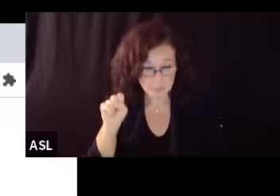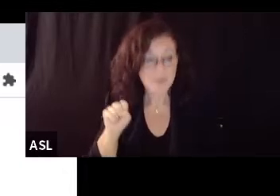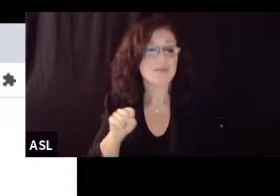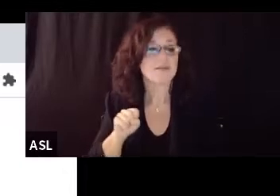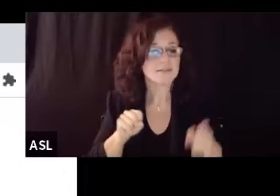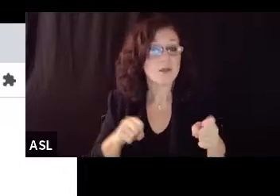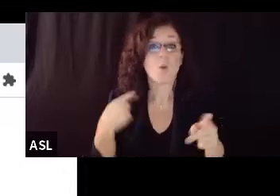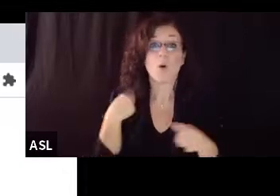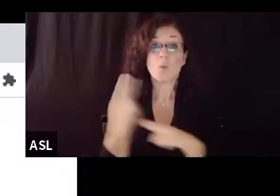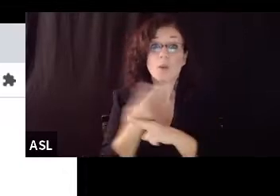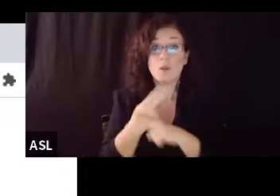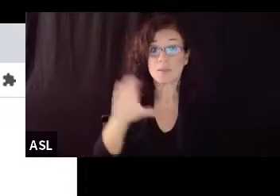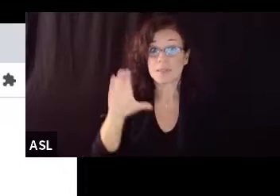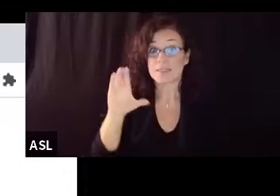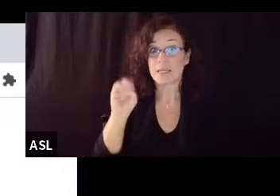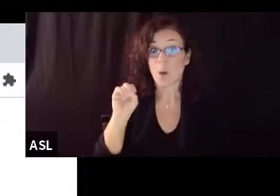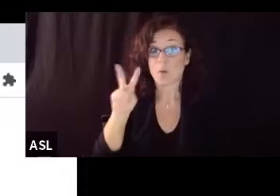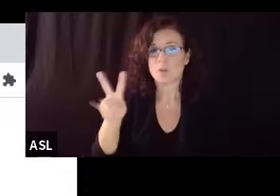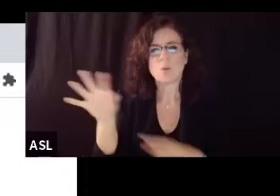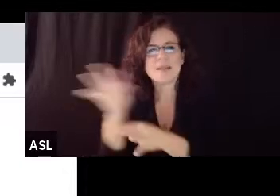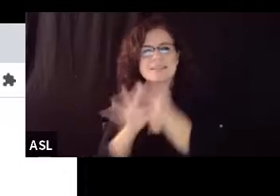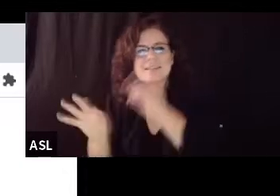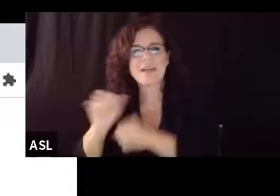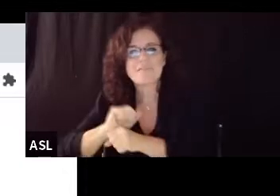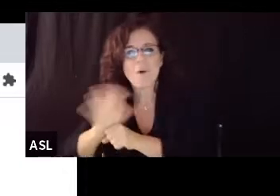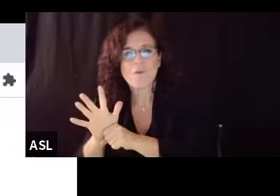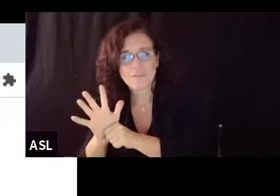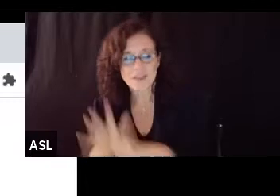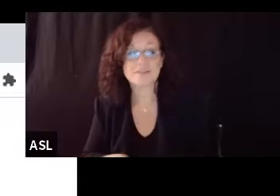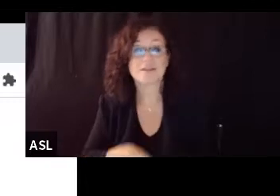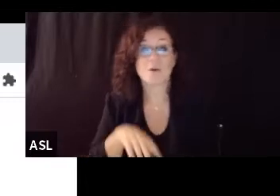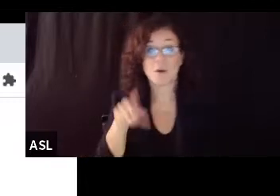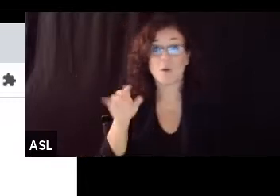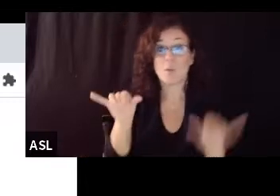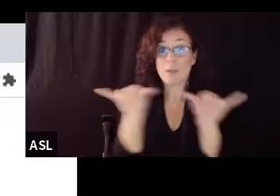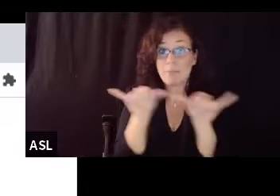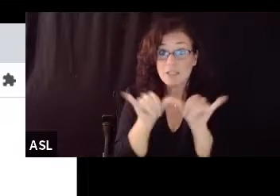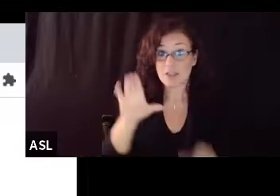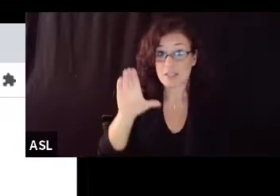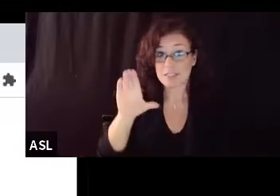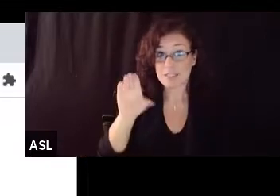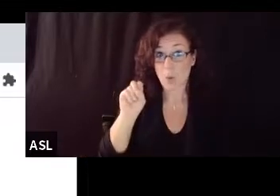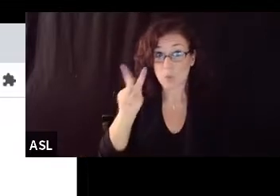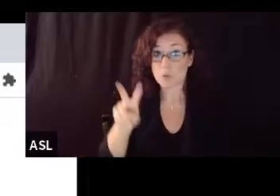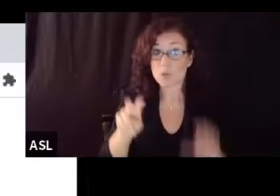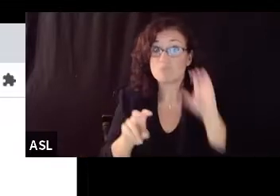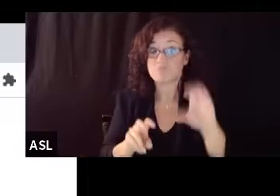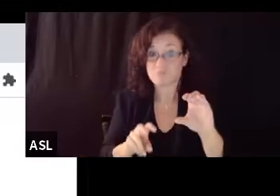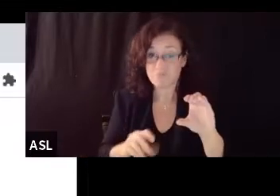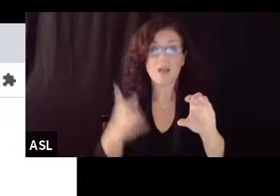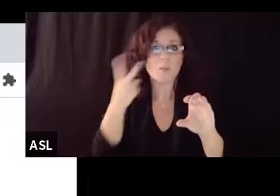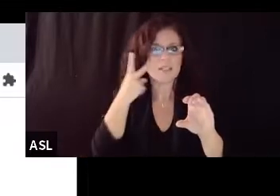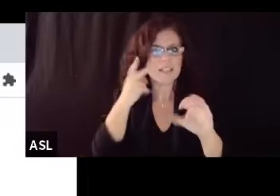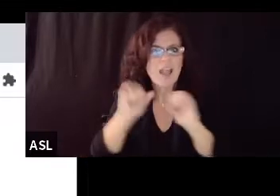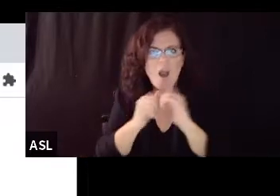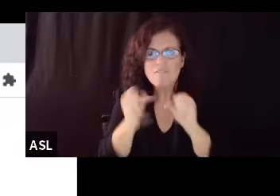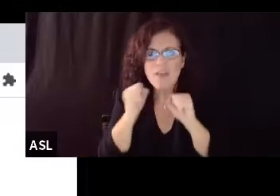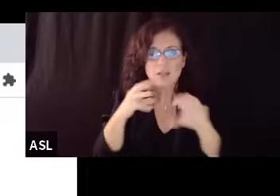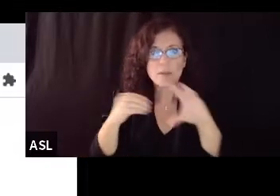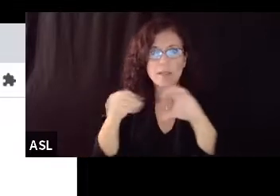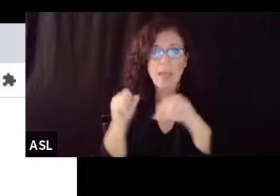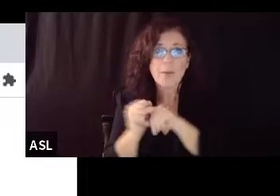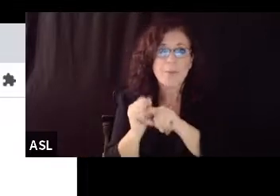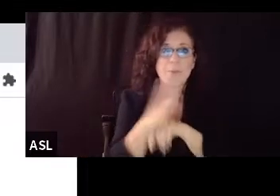and we see how quickly it's removed by the ventilation and that tells us how fast the ventilation system is working so we use dry ice um